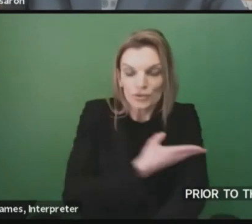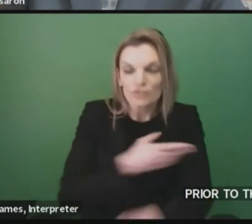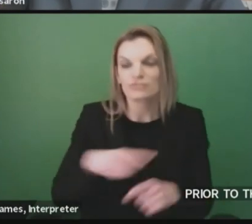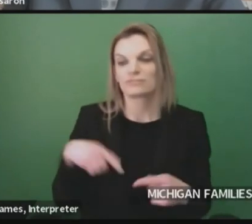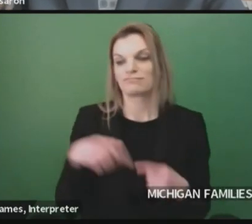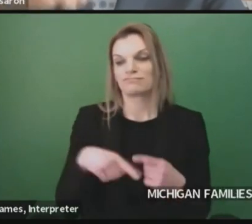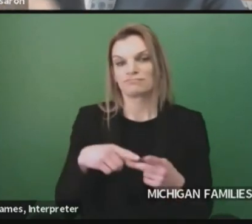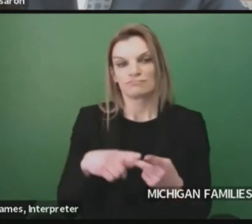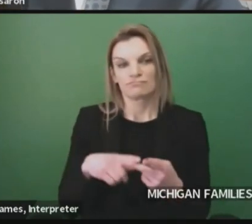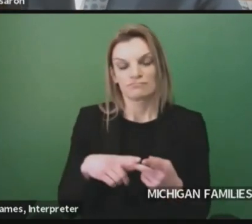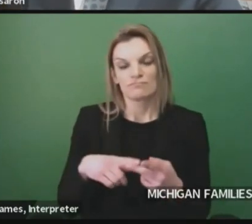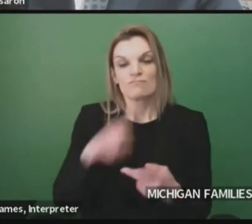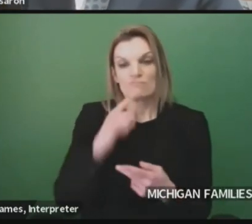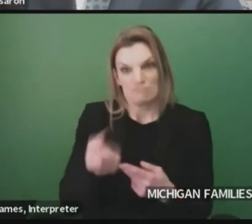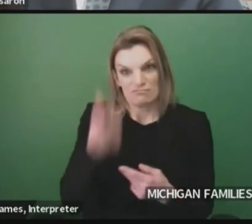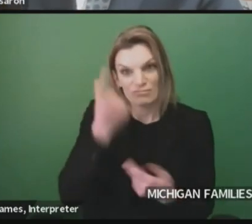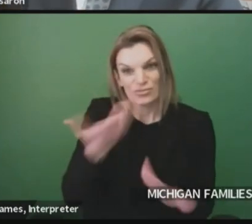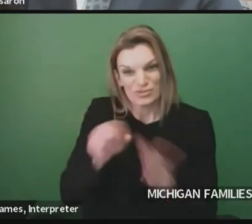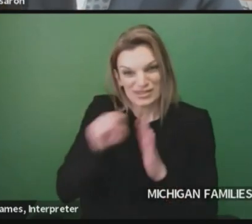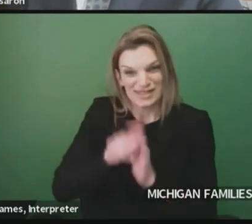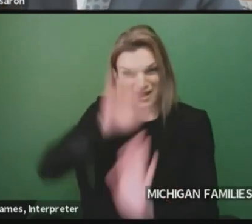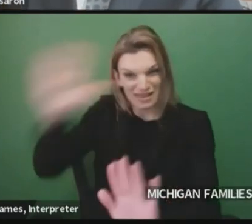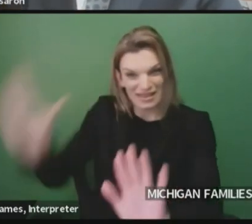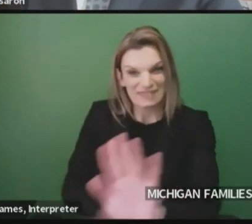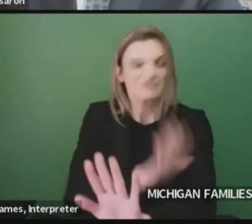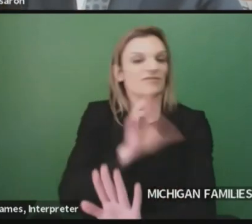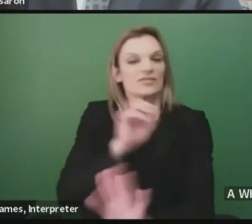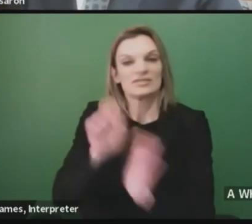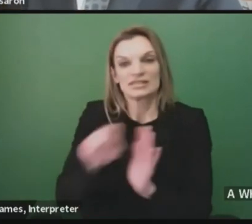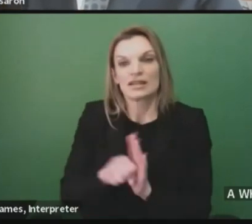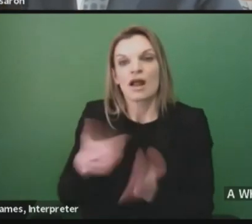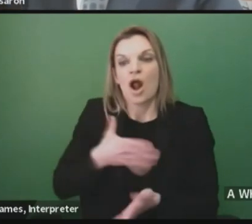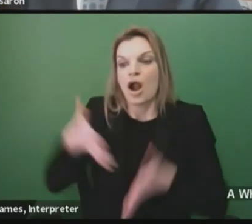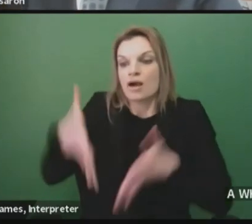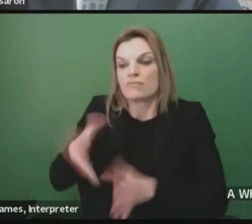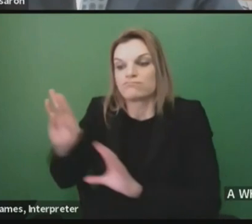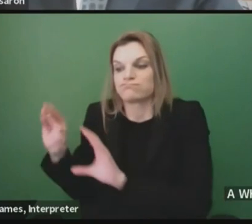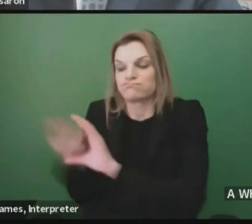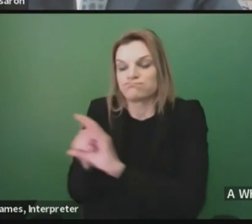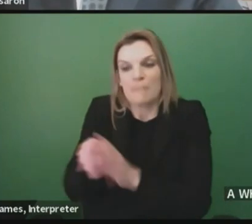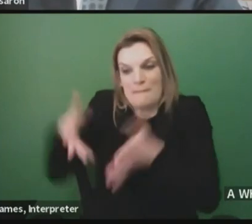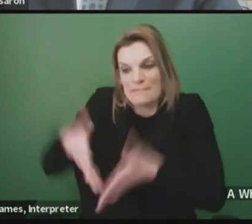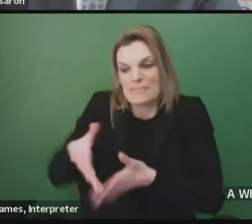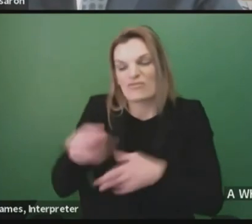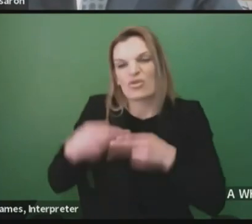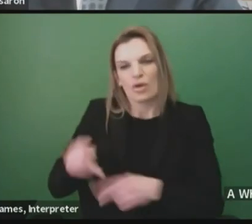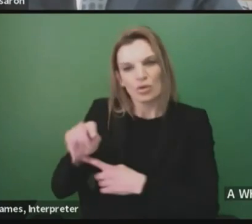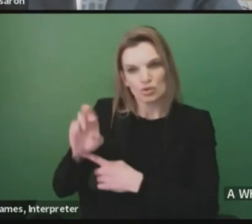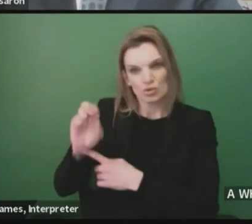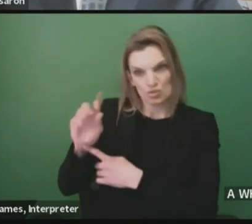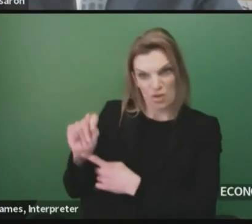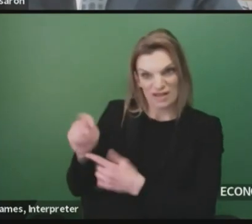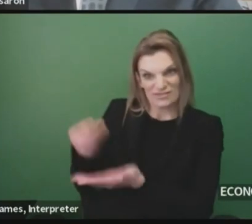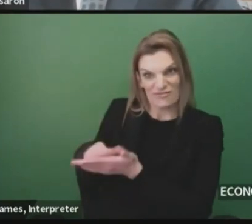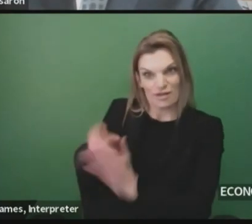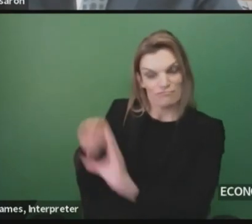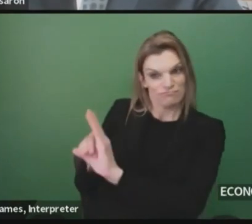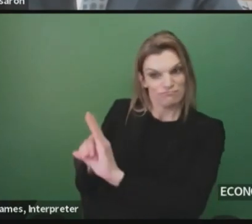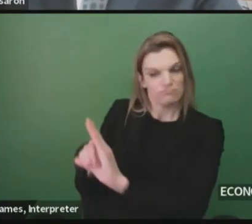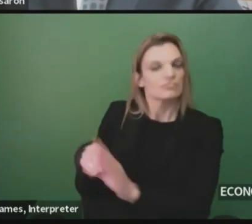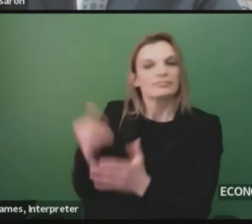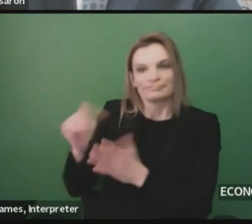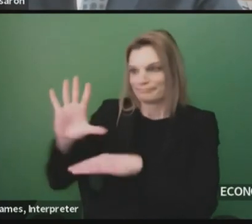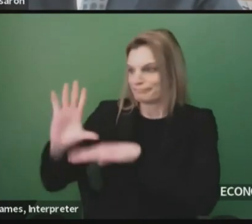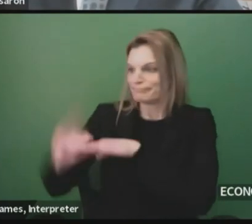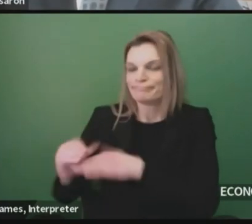all 50 states have drained trust funds, and it's going to take a national effort to solve this crisis. I'm committed to